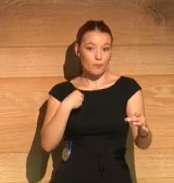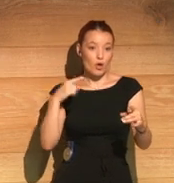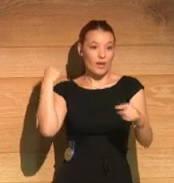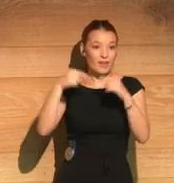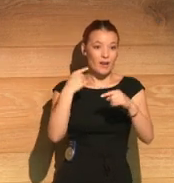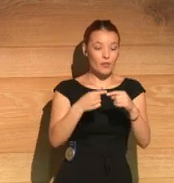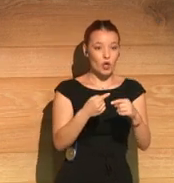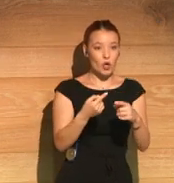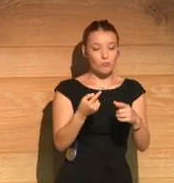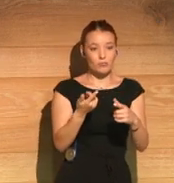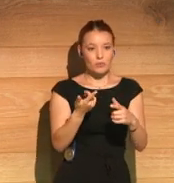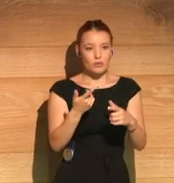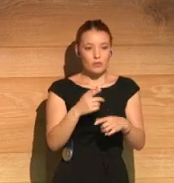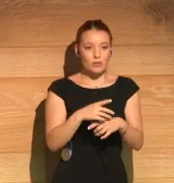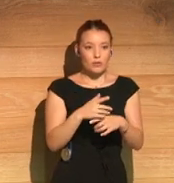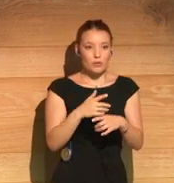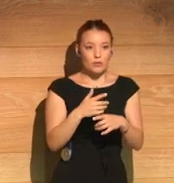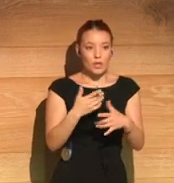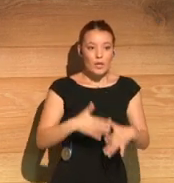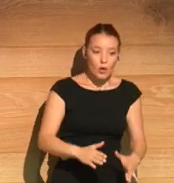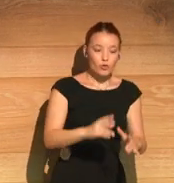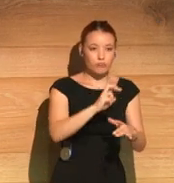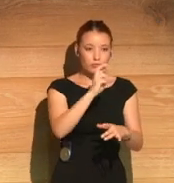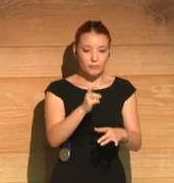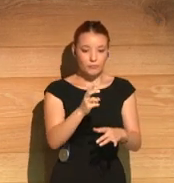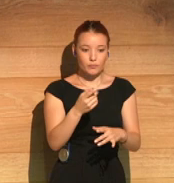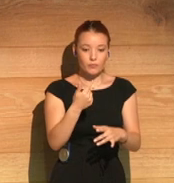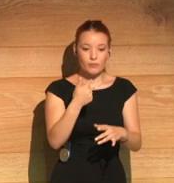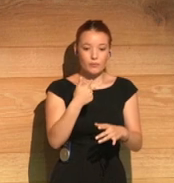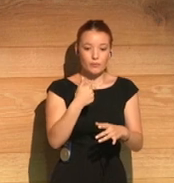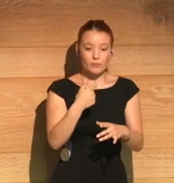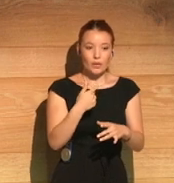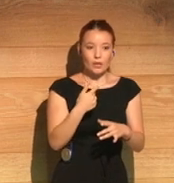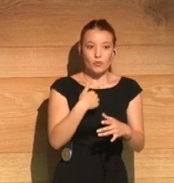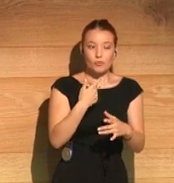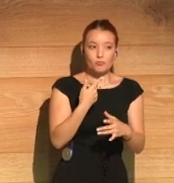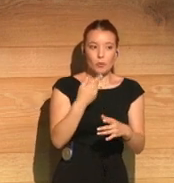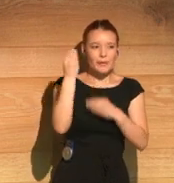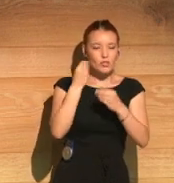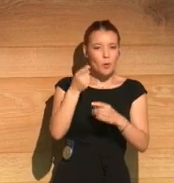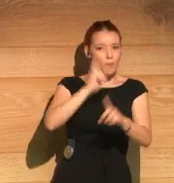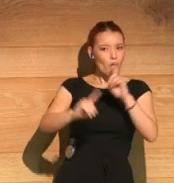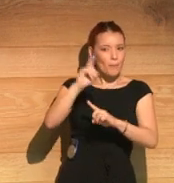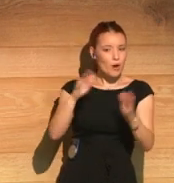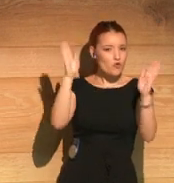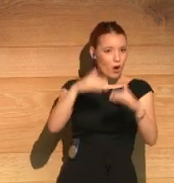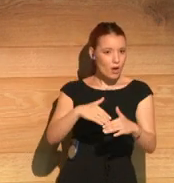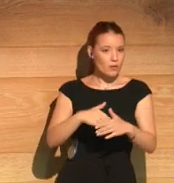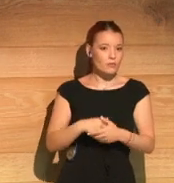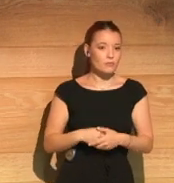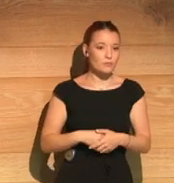issues with any kind of bigotry at all towards anybody, whether it's to do with sexuality or